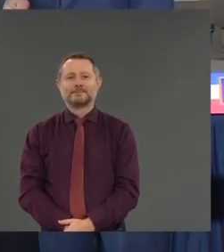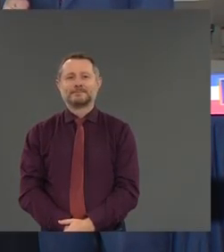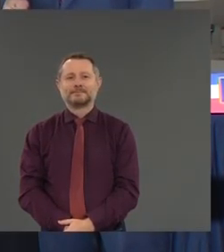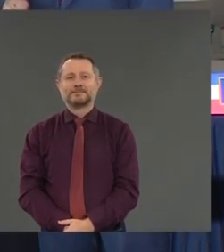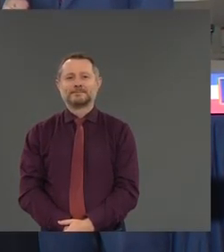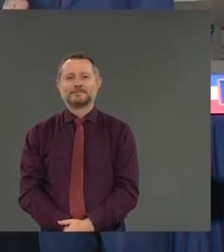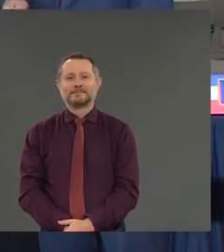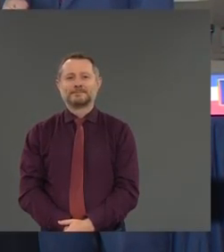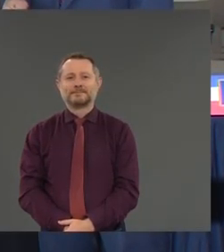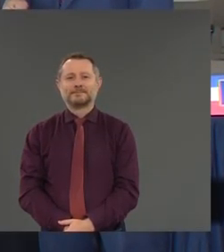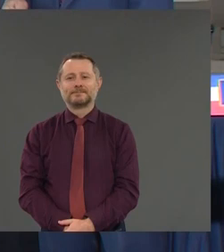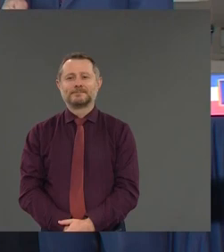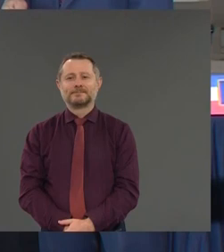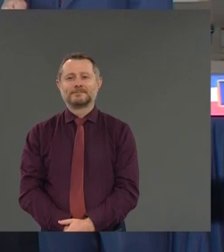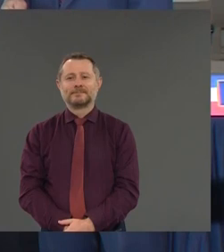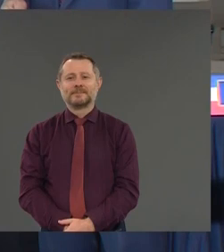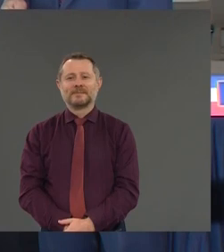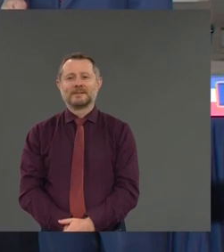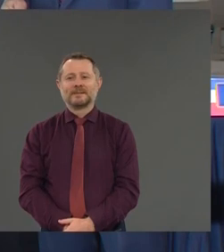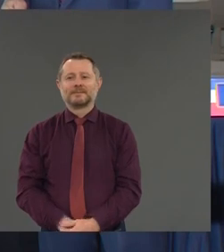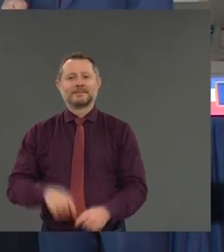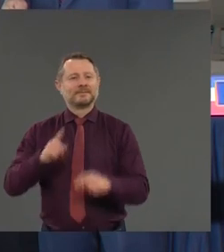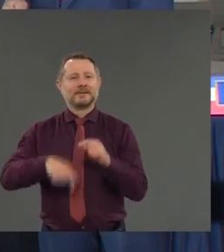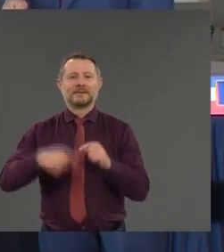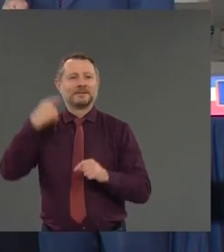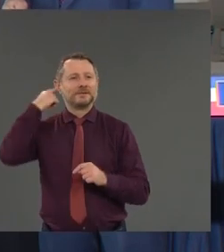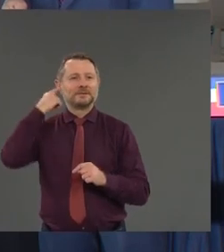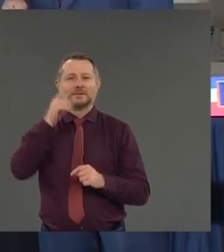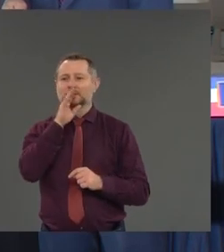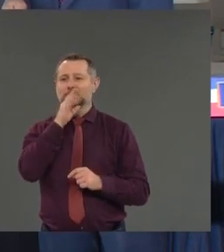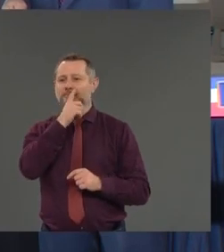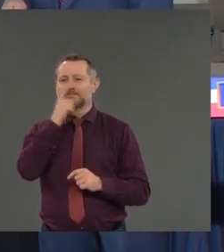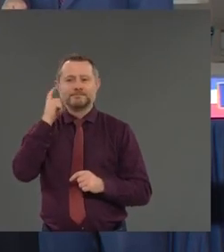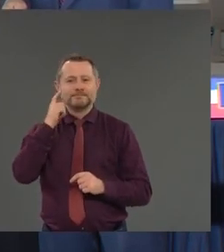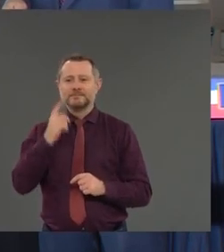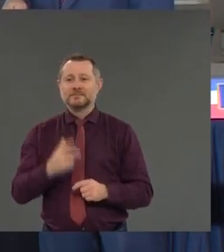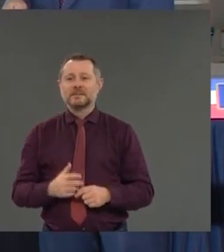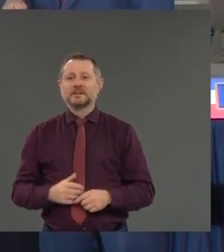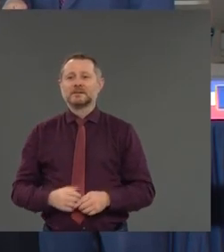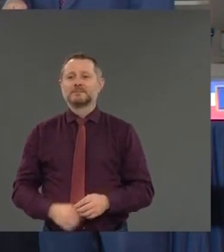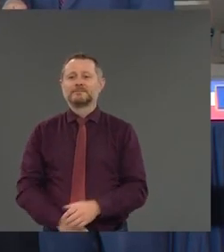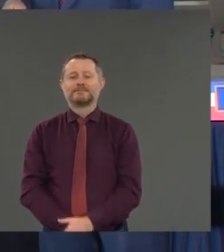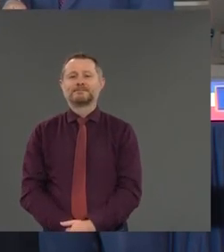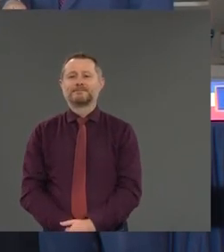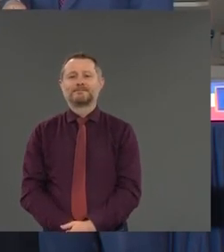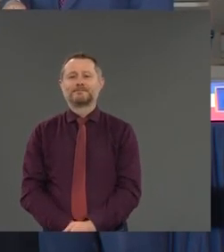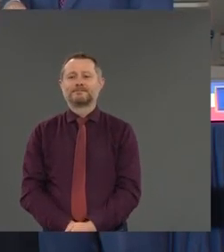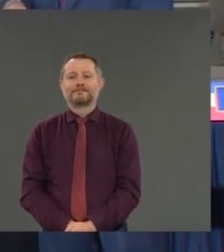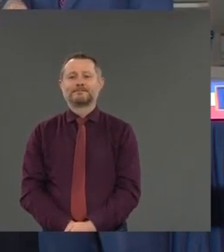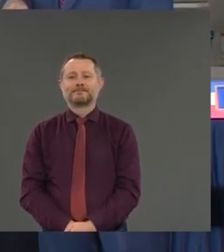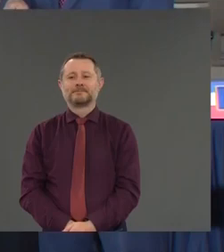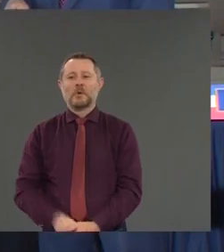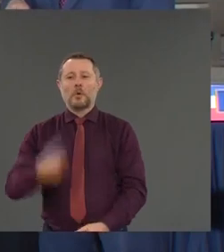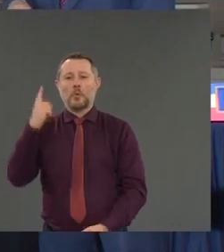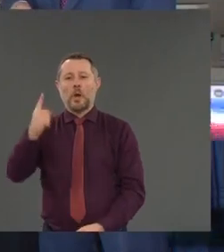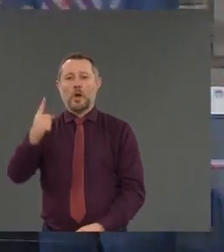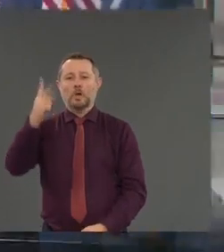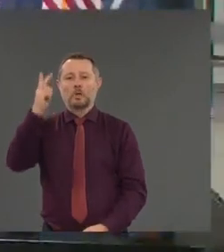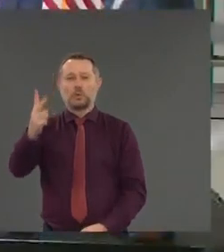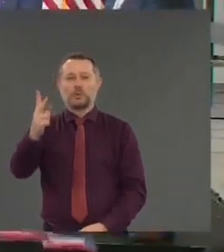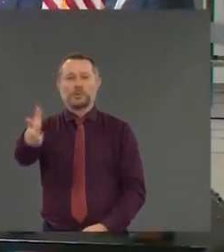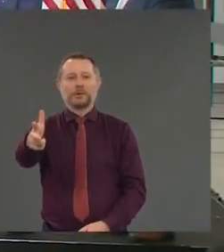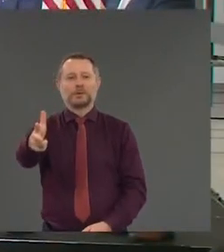I'm going to practice first. On three, you go first. One, two, three.